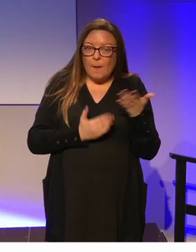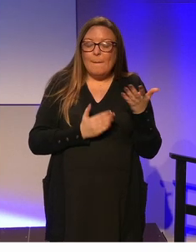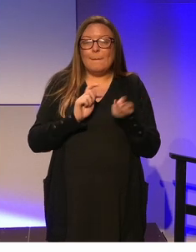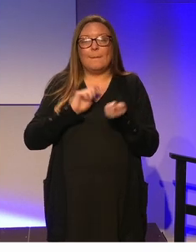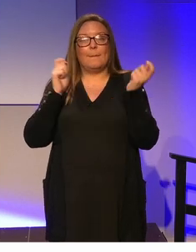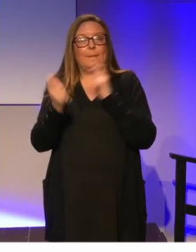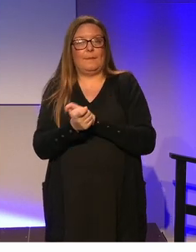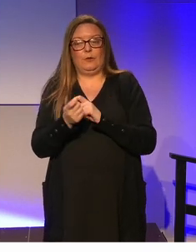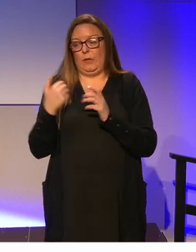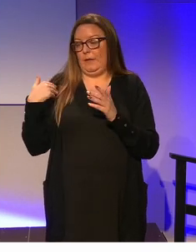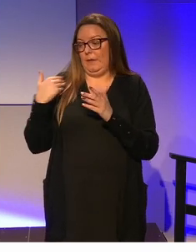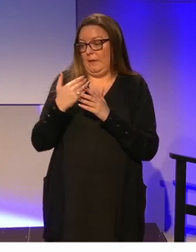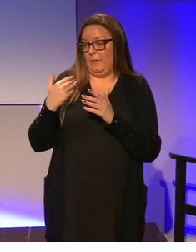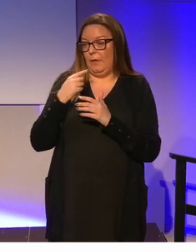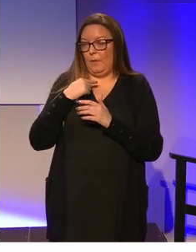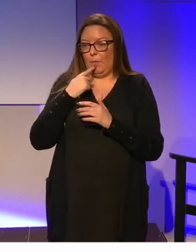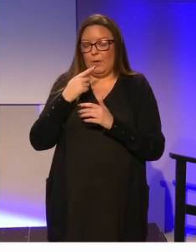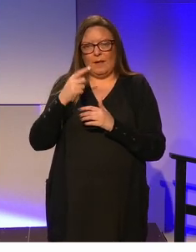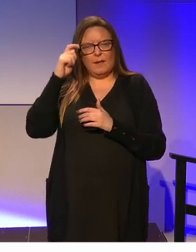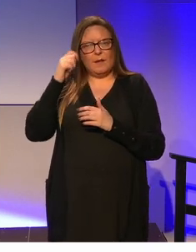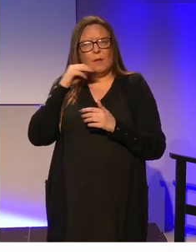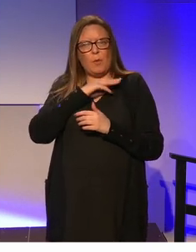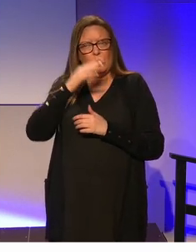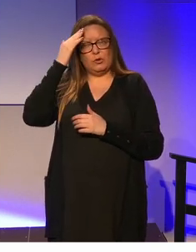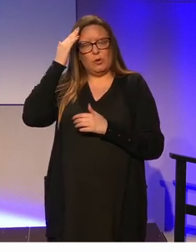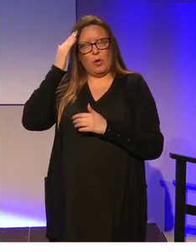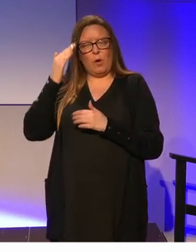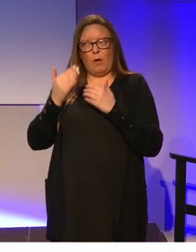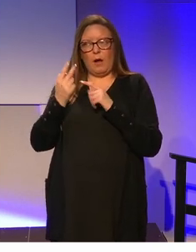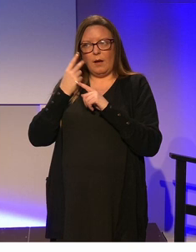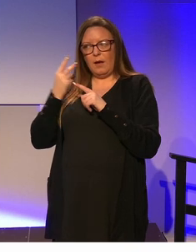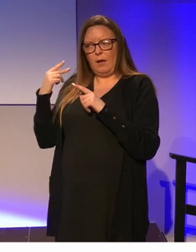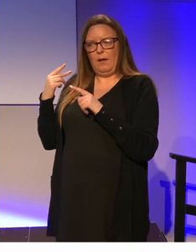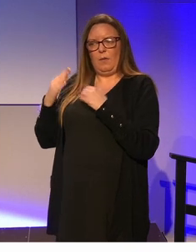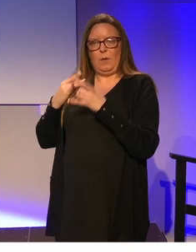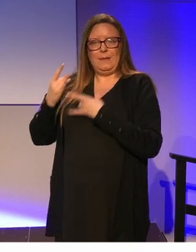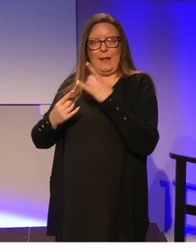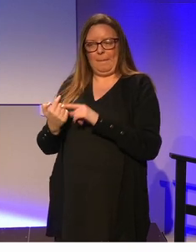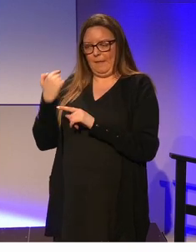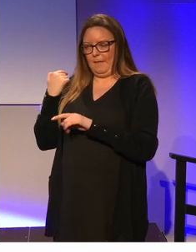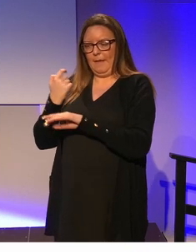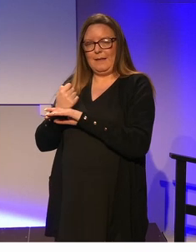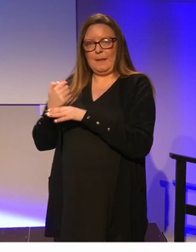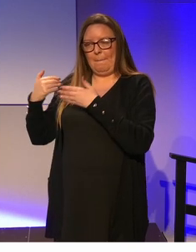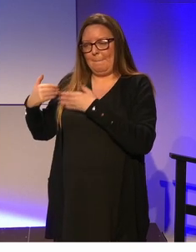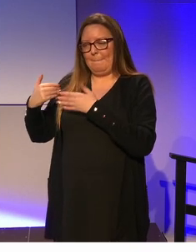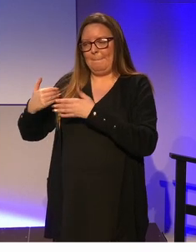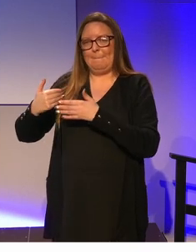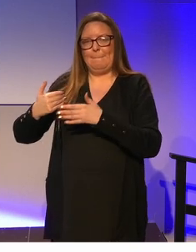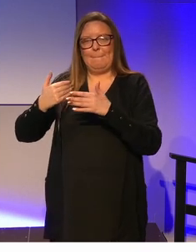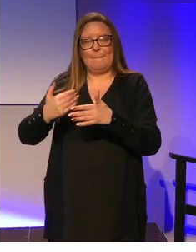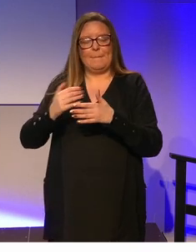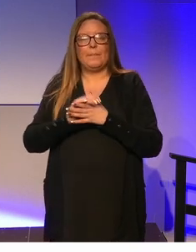since but I think it's important for us to locate ourselves where we were at that at that point in time. So